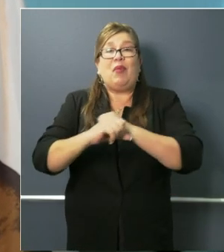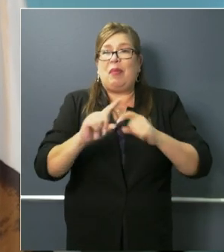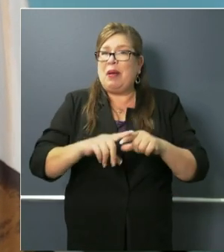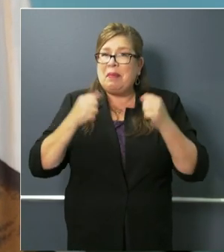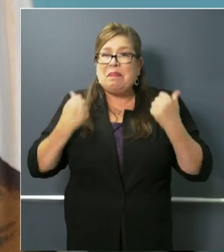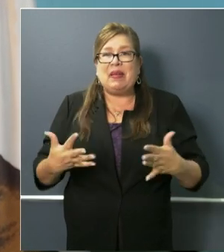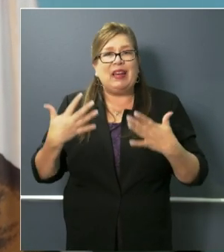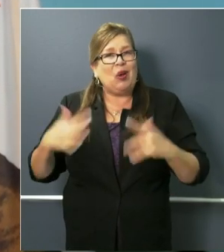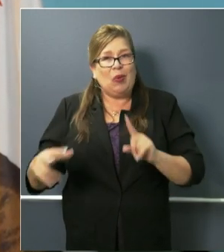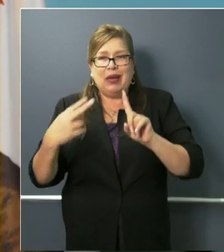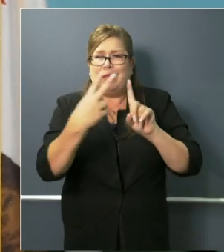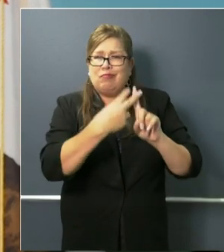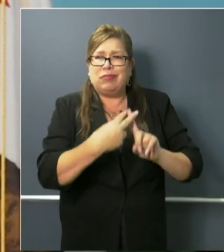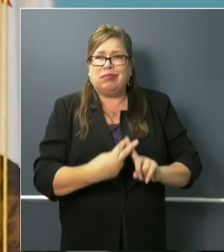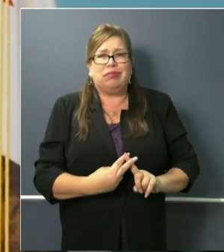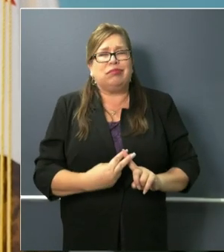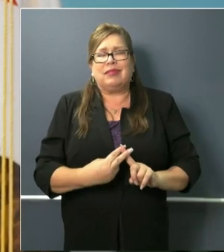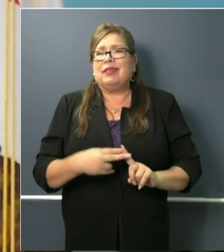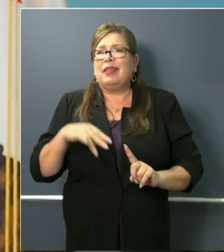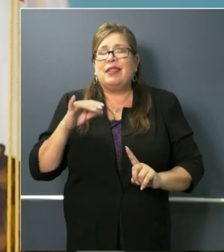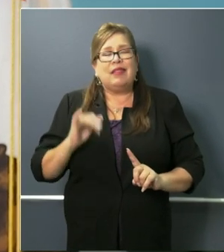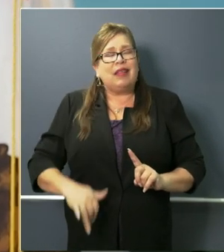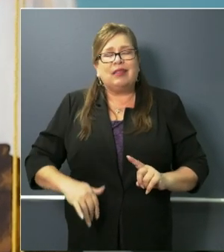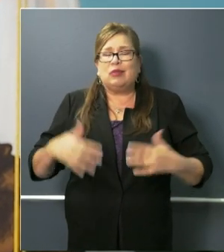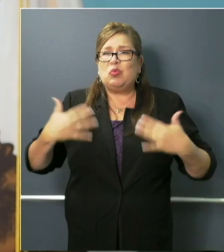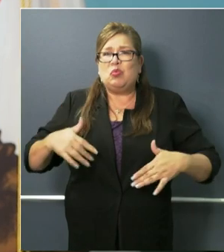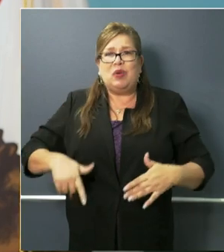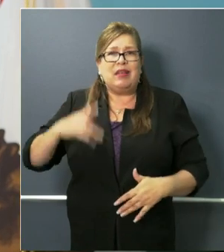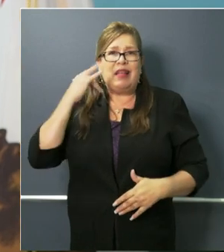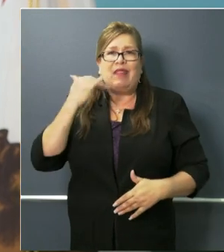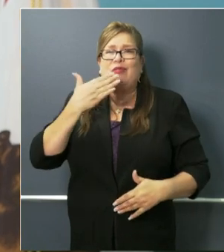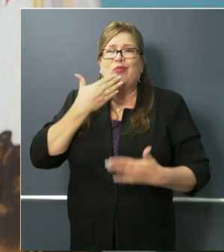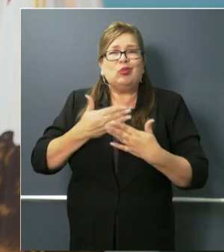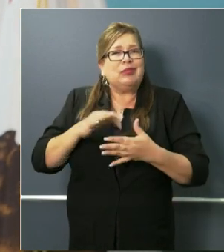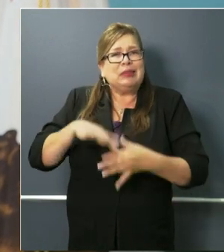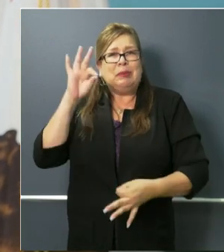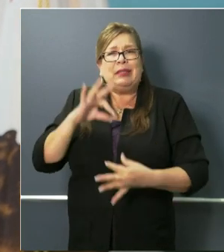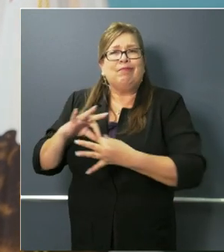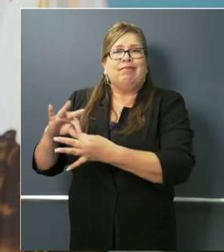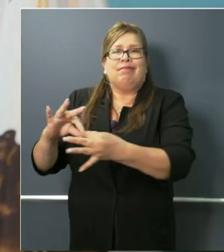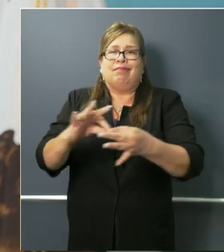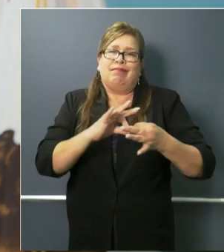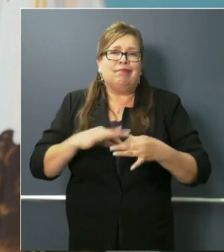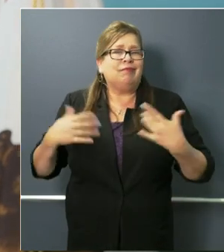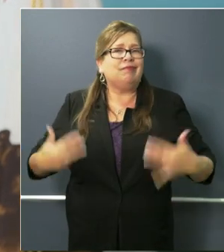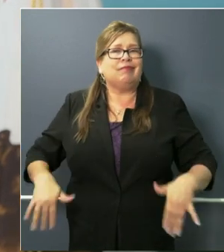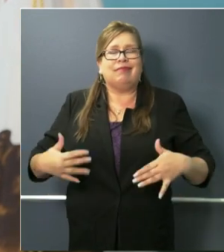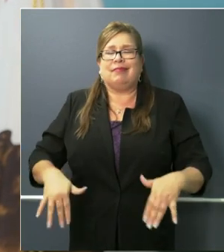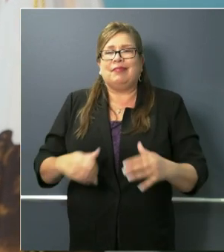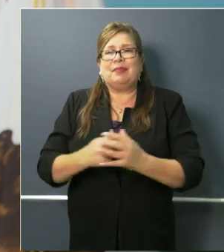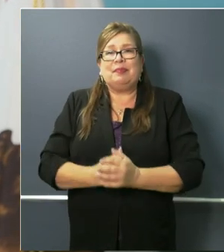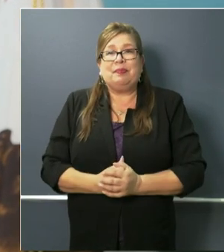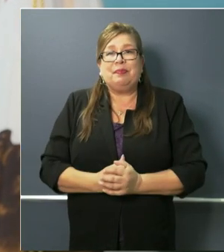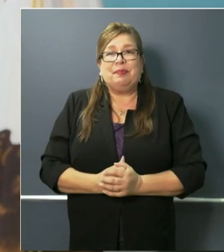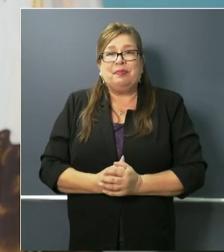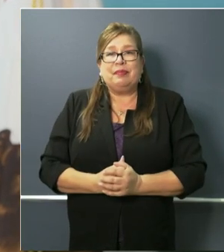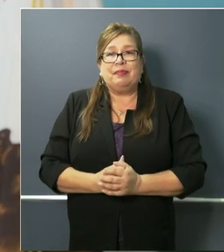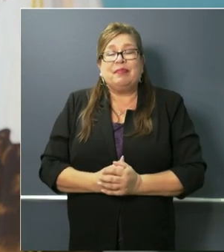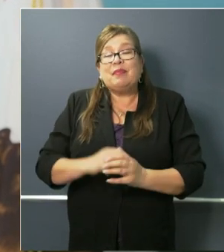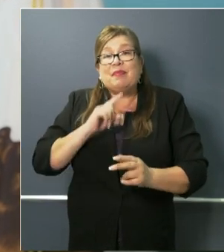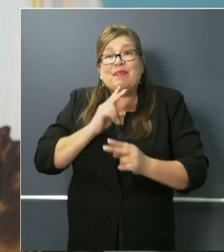to meet that moment. Again, all of that in the spirit of California. And by the way, speaking of that spirit, just yesterday,